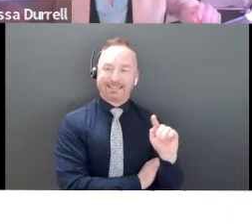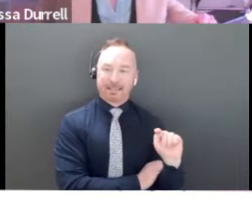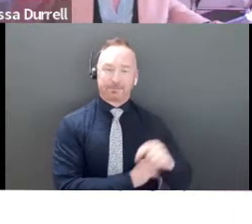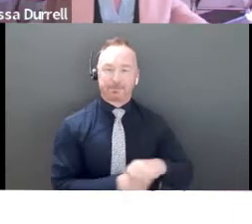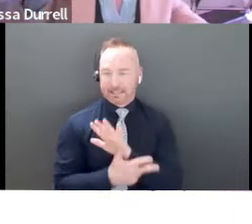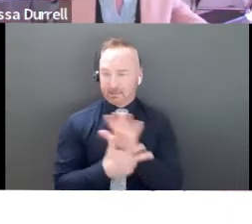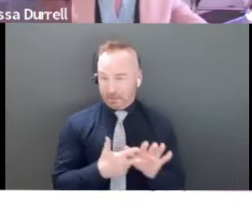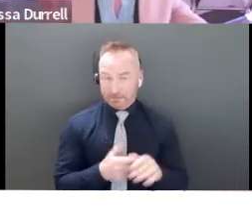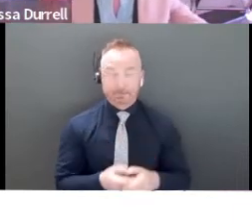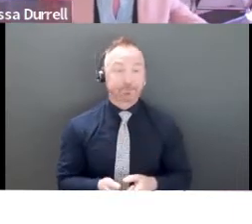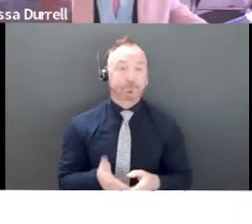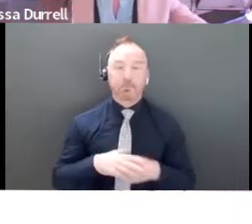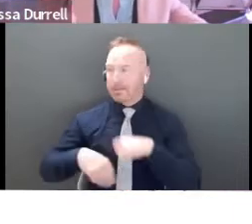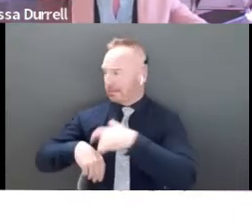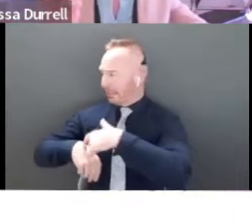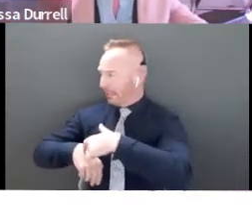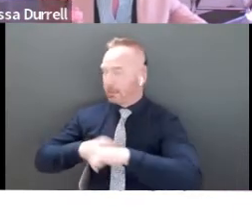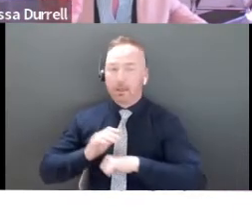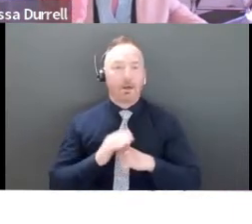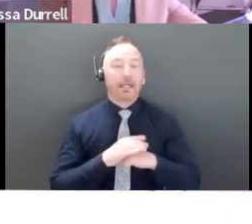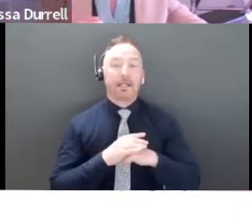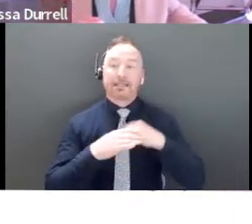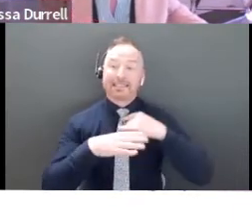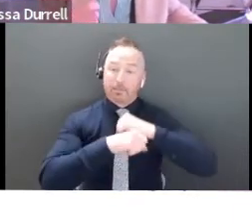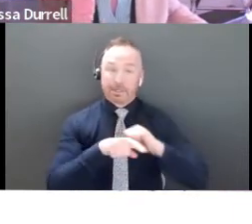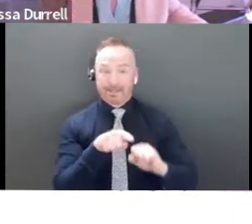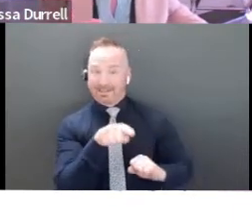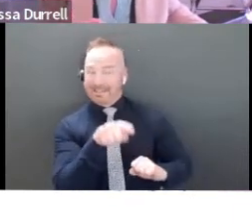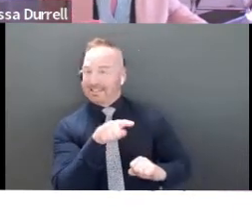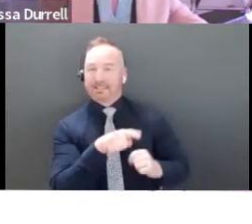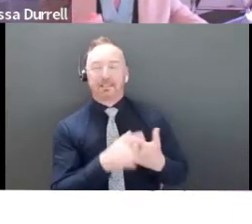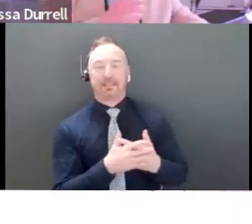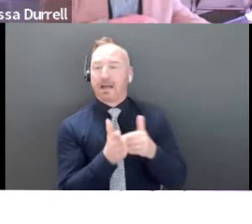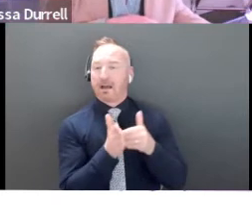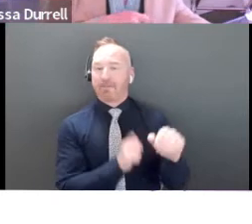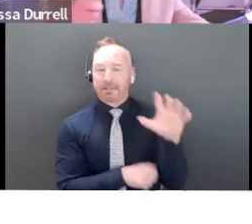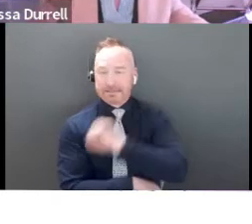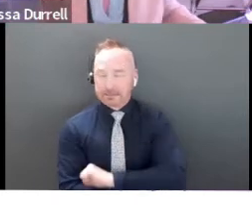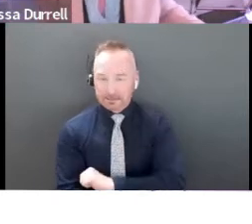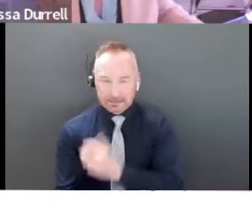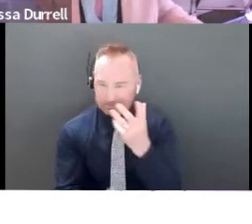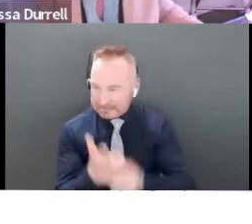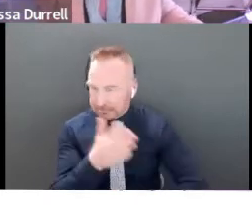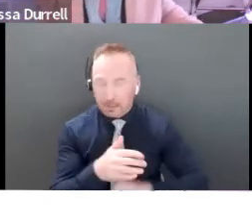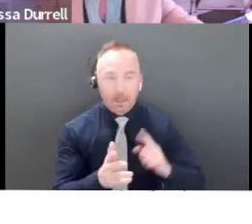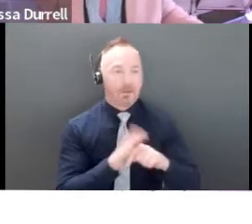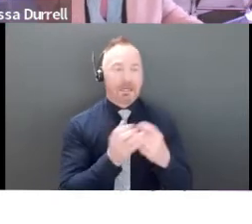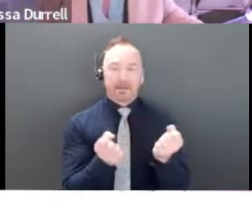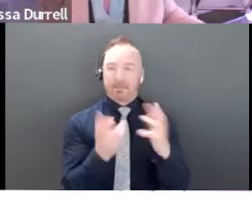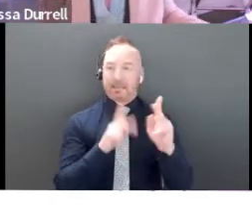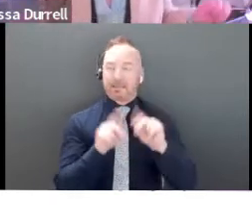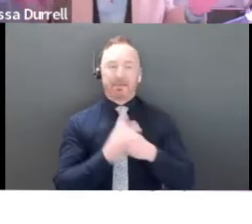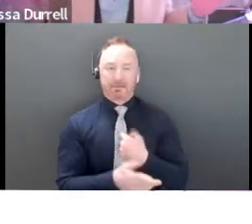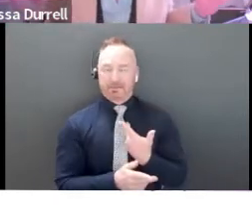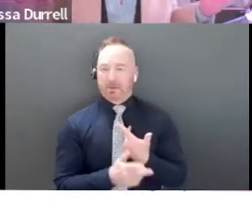Yes. Okay. This gets missed so often your summary. So people just sat through 12 minutes